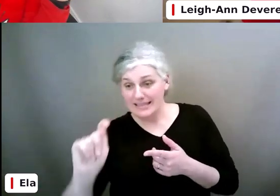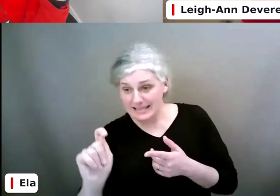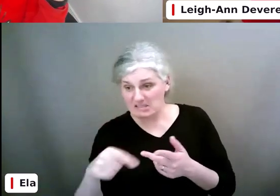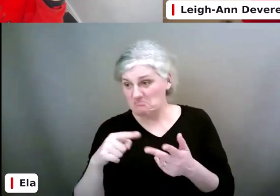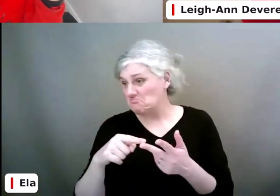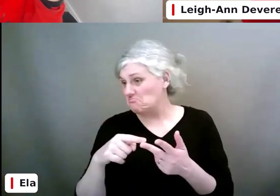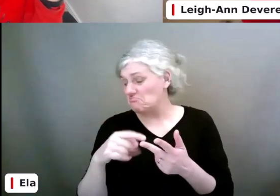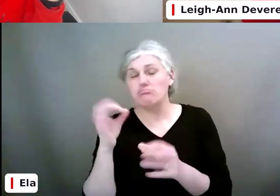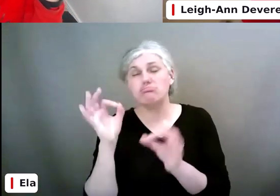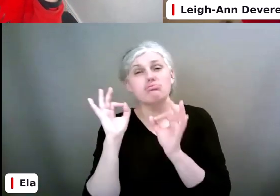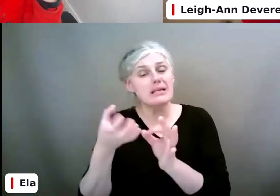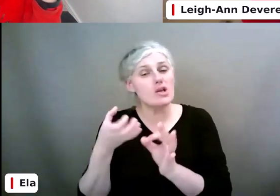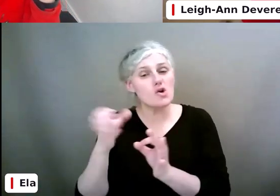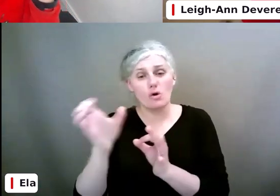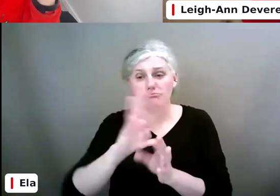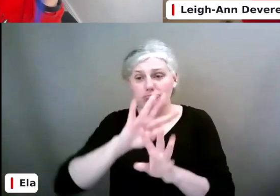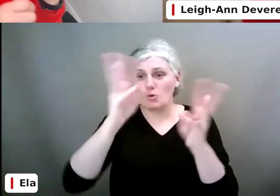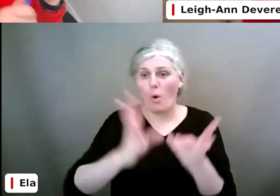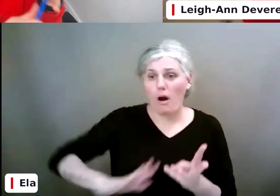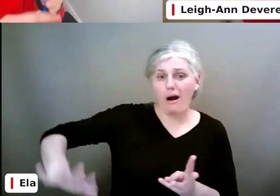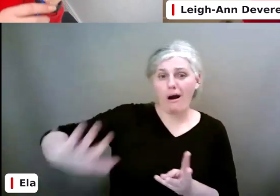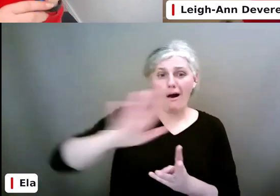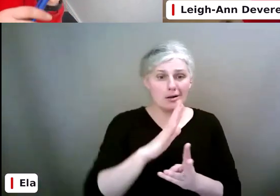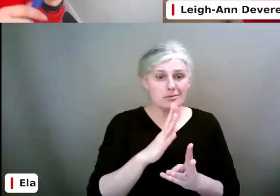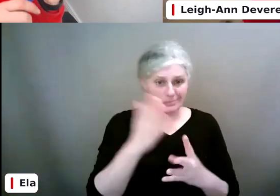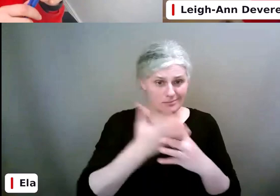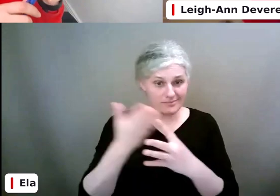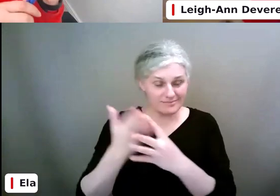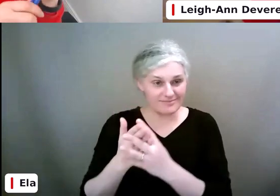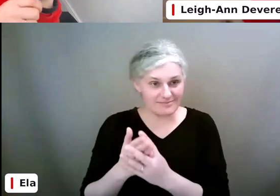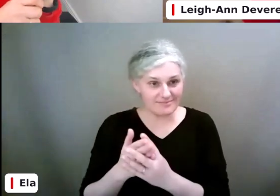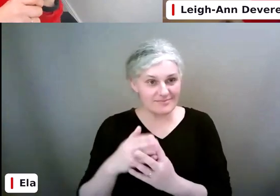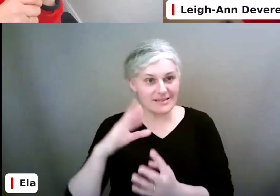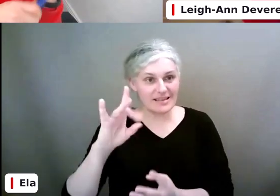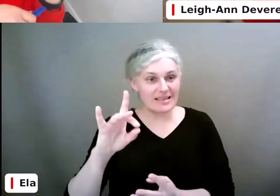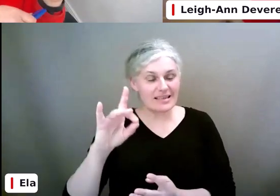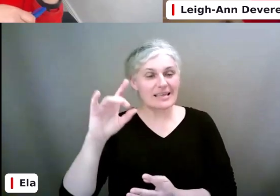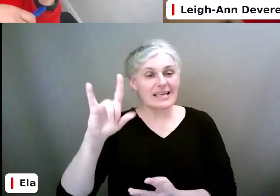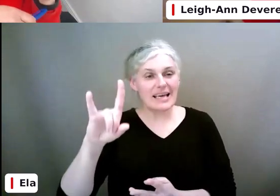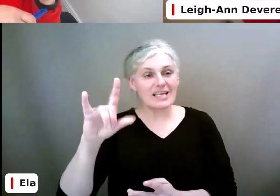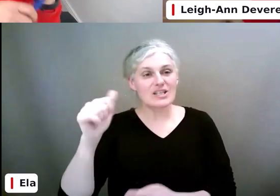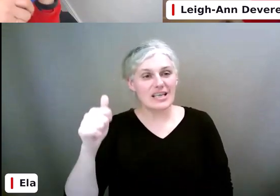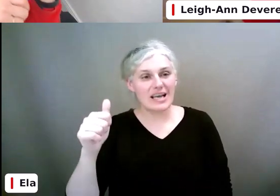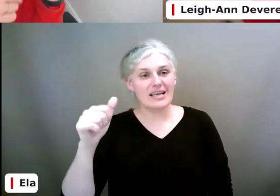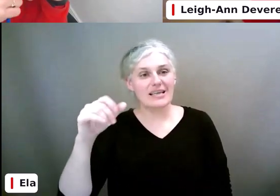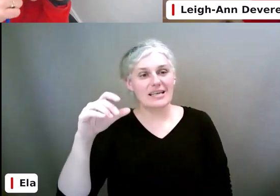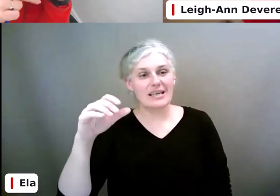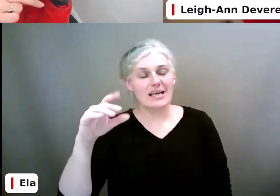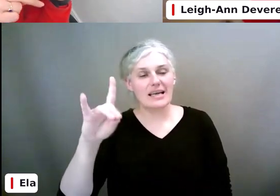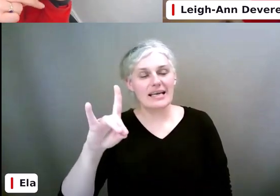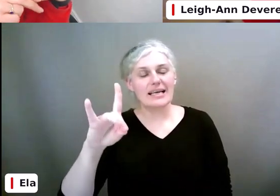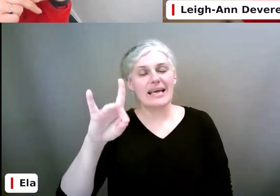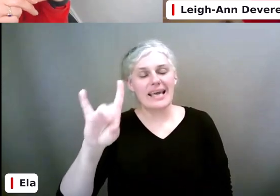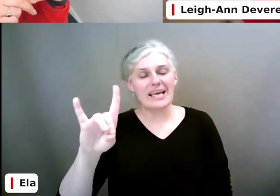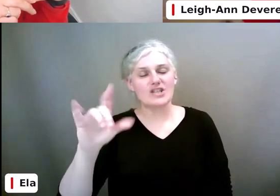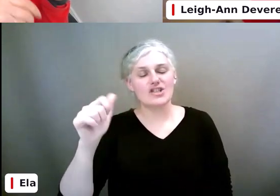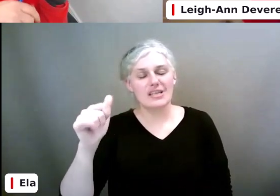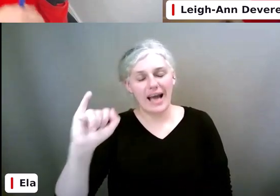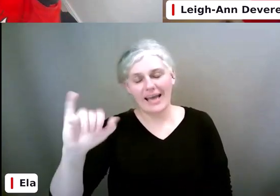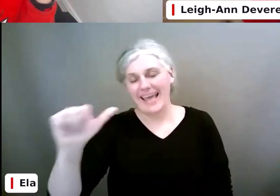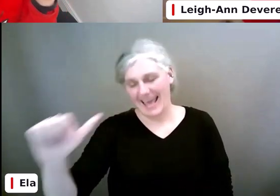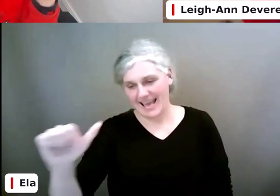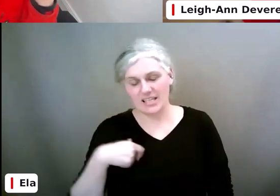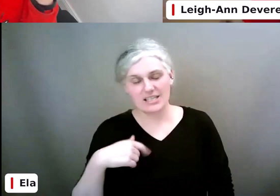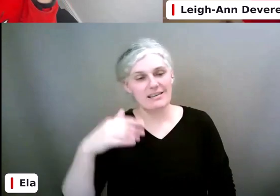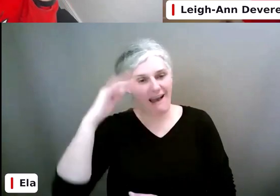amazing courses all around the world. OK, the Khan Academy, K-H-A-N, Khan Academy. Some of you may be familiar with this